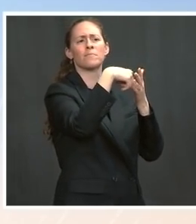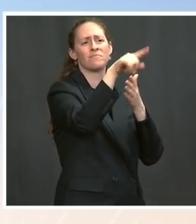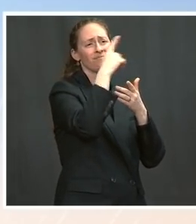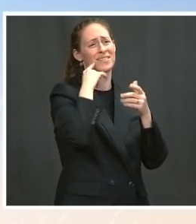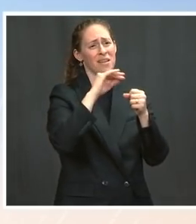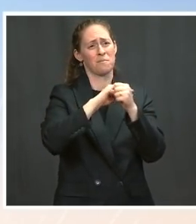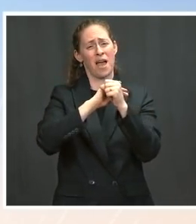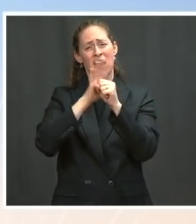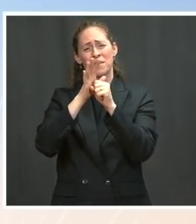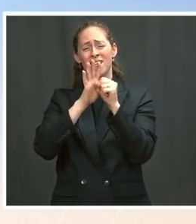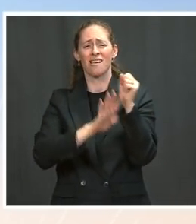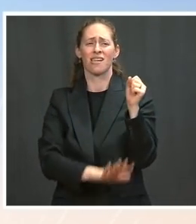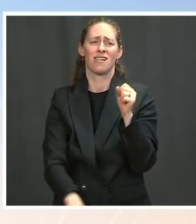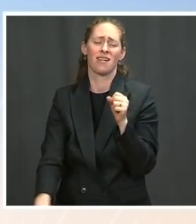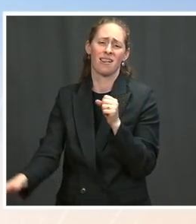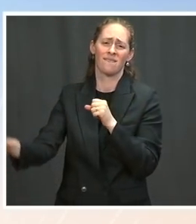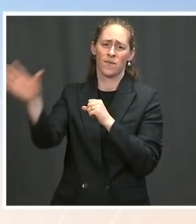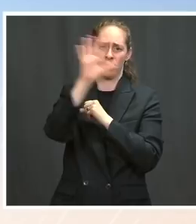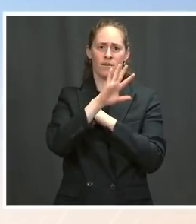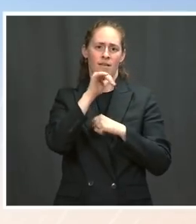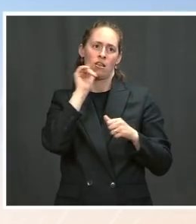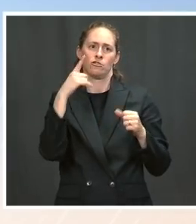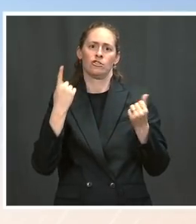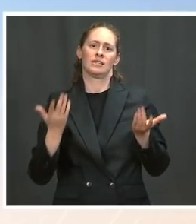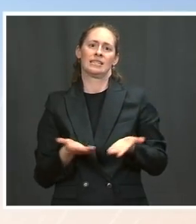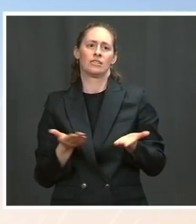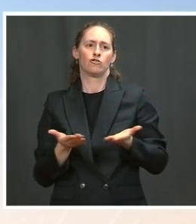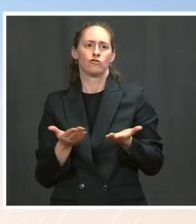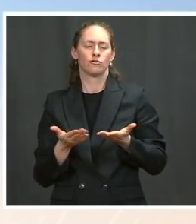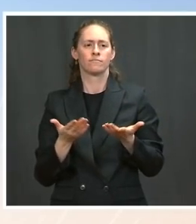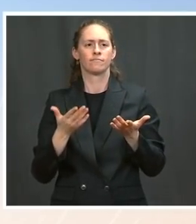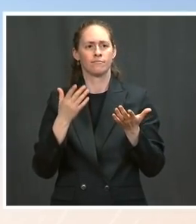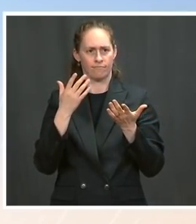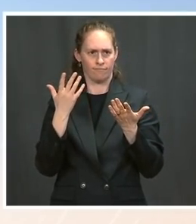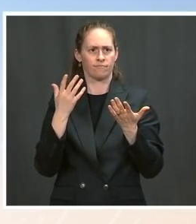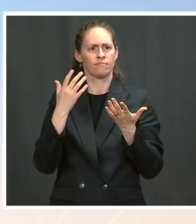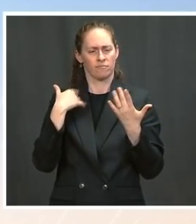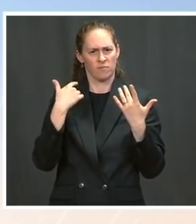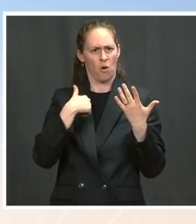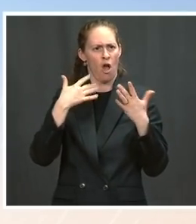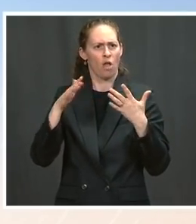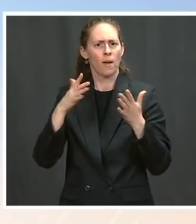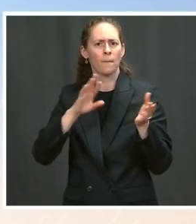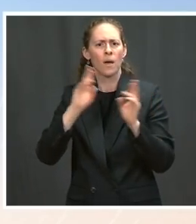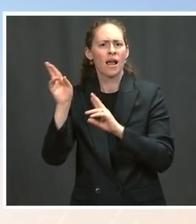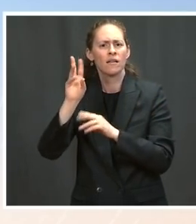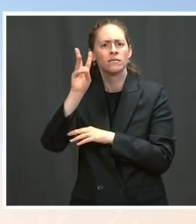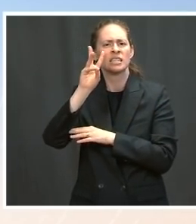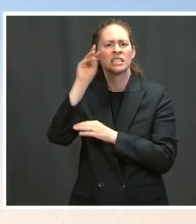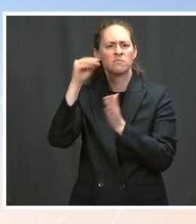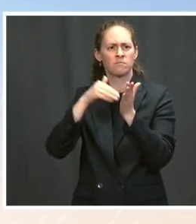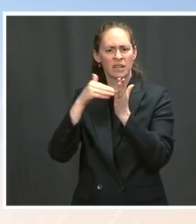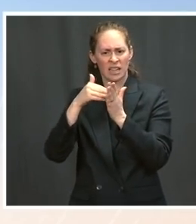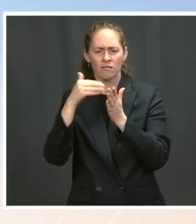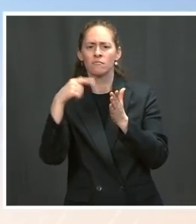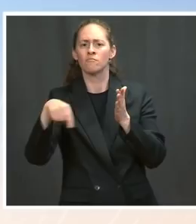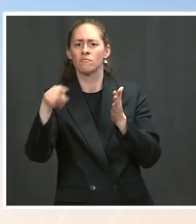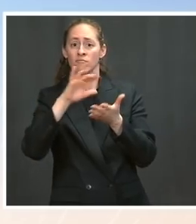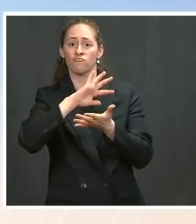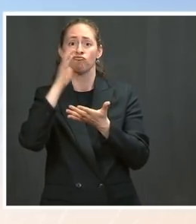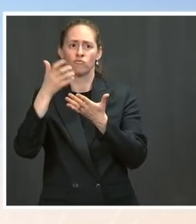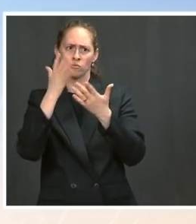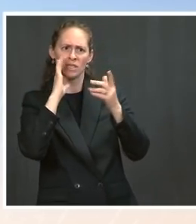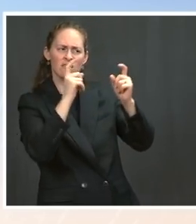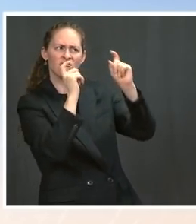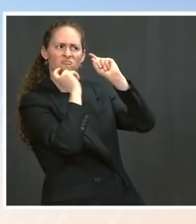intention to distribute 60 million doses to share, to donate 60 million doses of AstraZeneca. And we also are